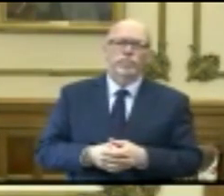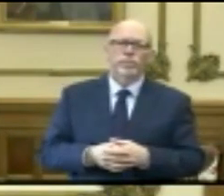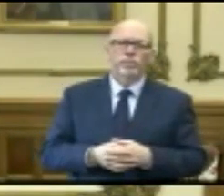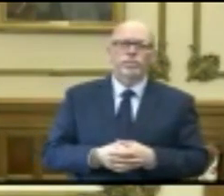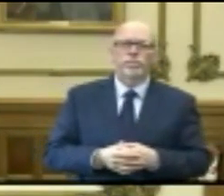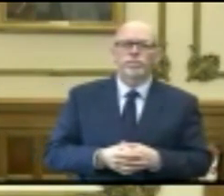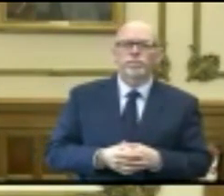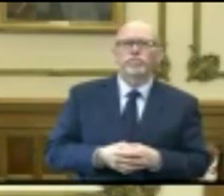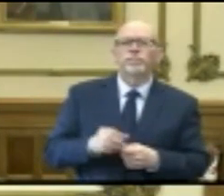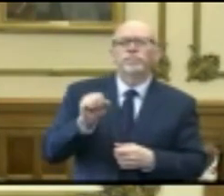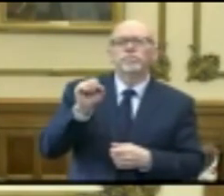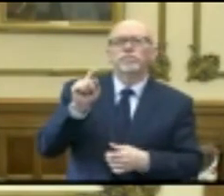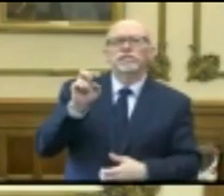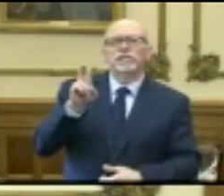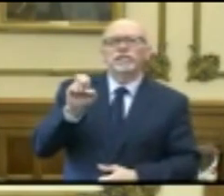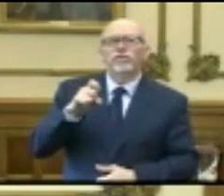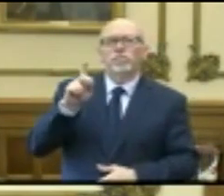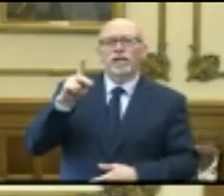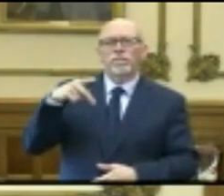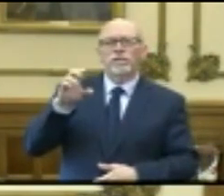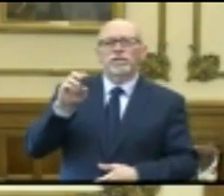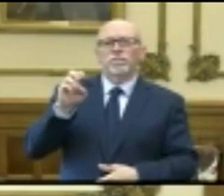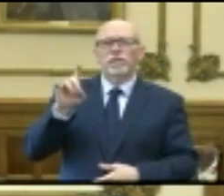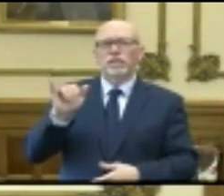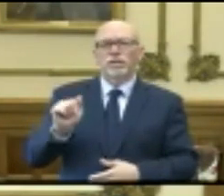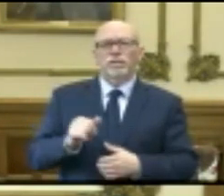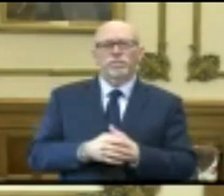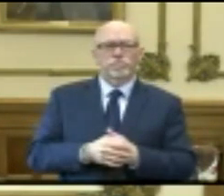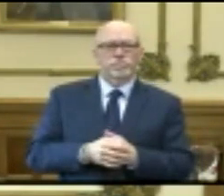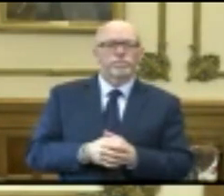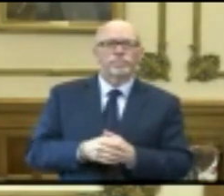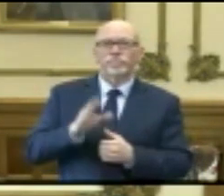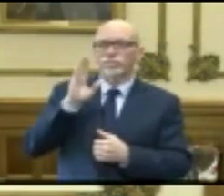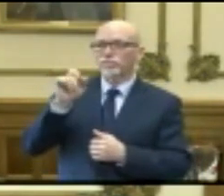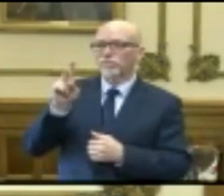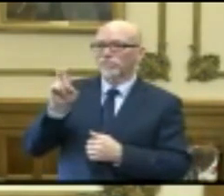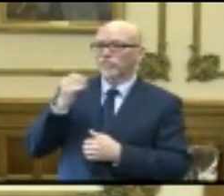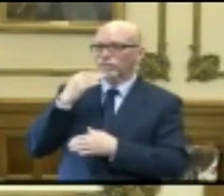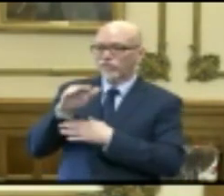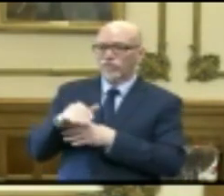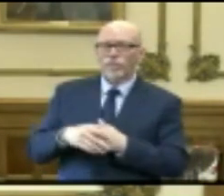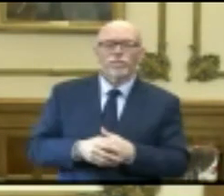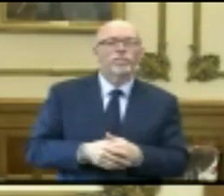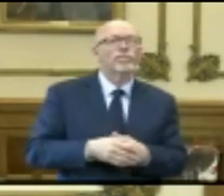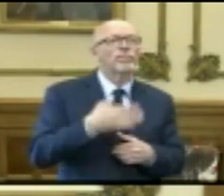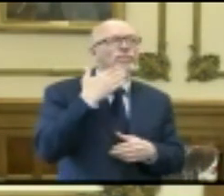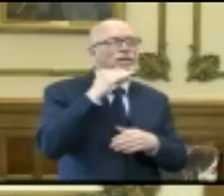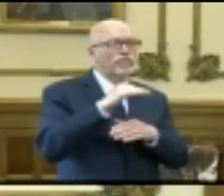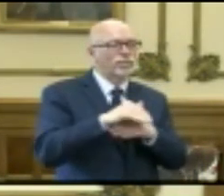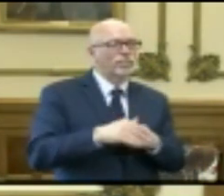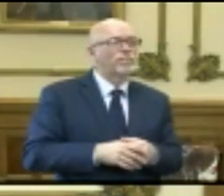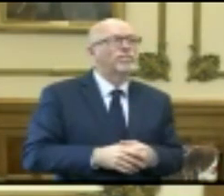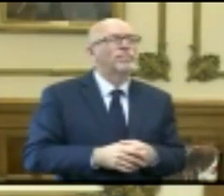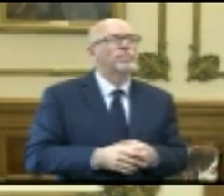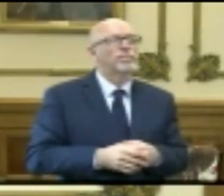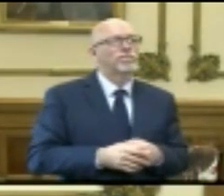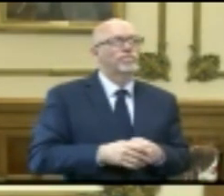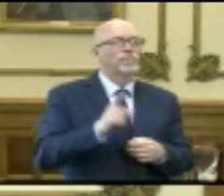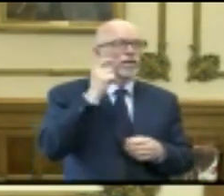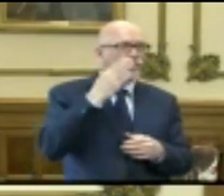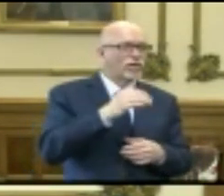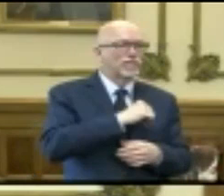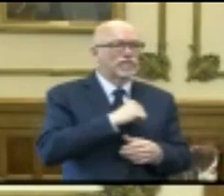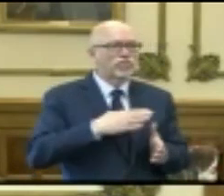Steve with KPC Media. Hello, Steve. Good afternoon. Afternoon, Governor. Afternoon, Senator.